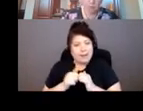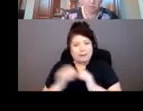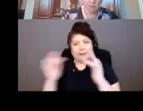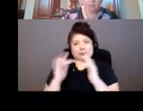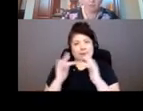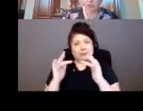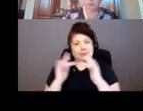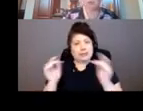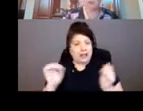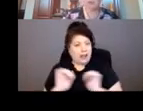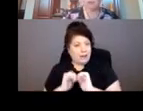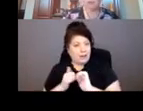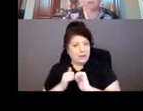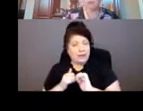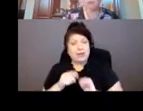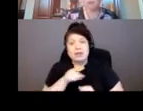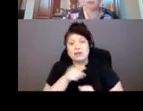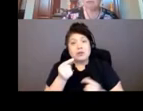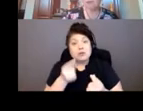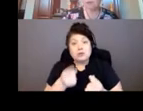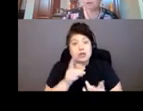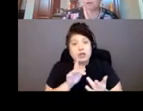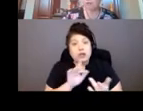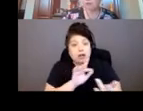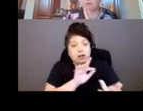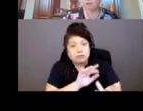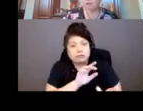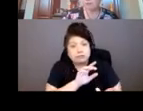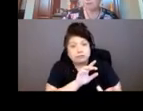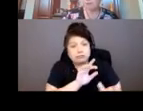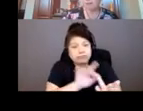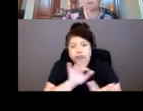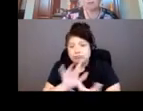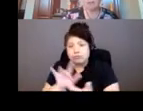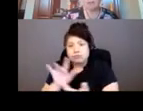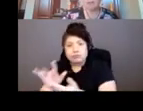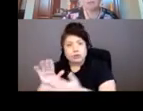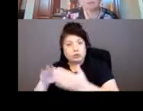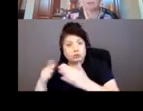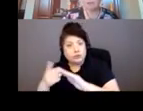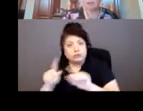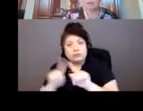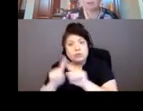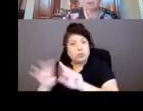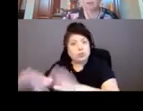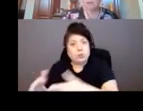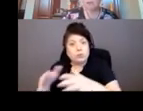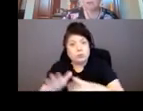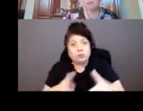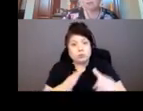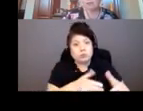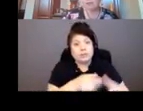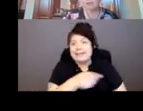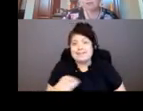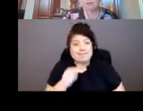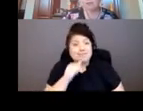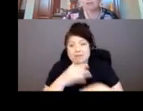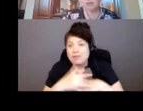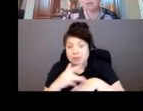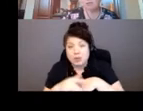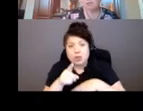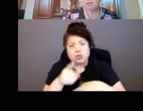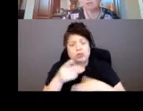network with the community groups. And if they're not available, pick up the phone. And for those of you in Southern